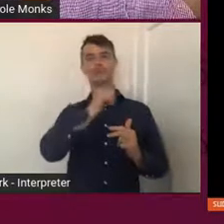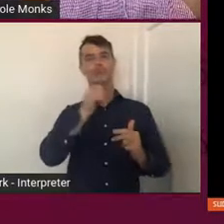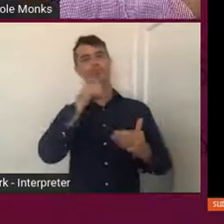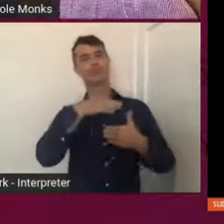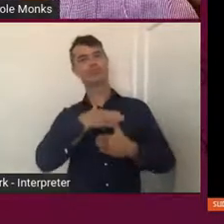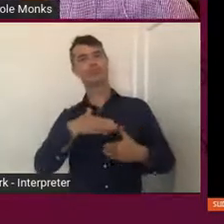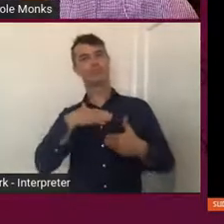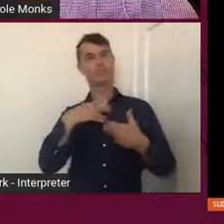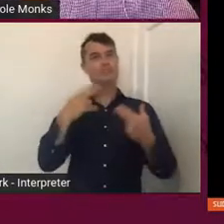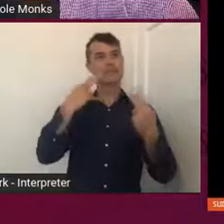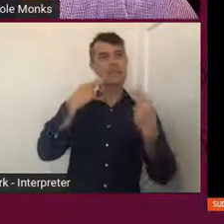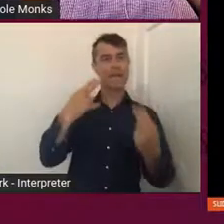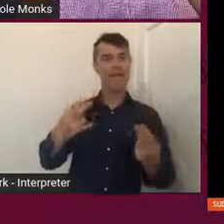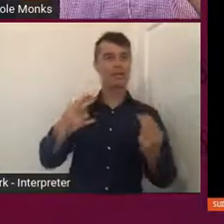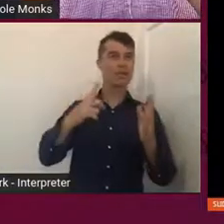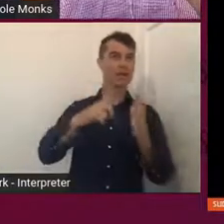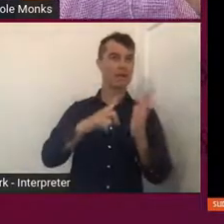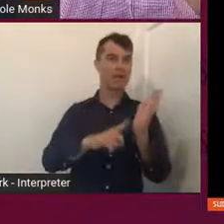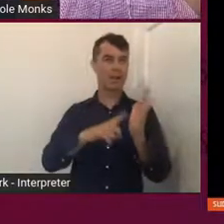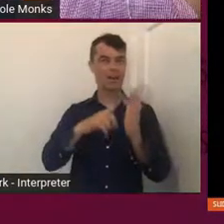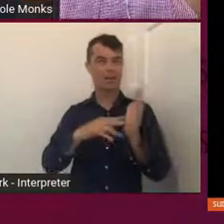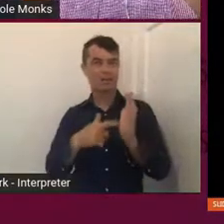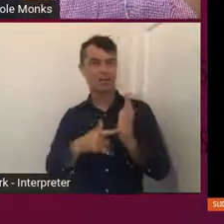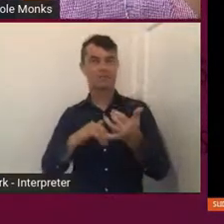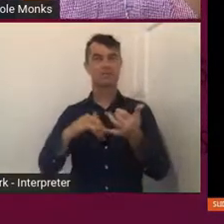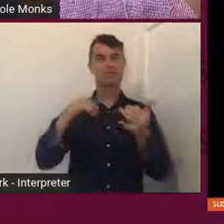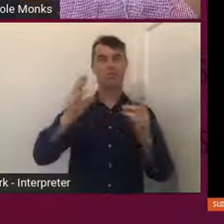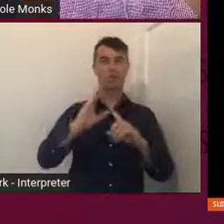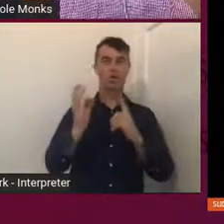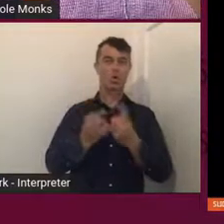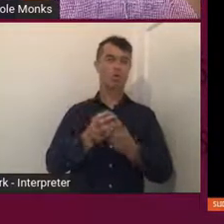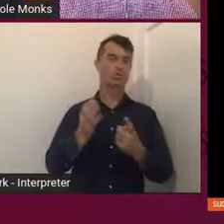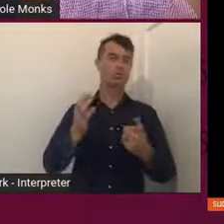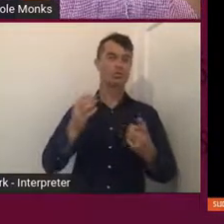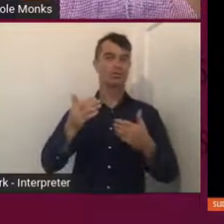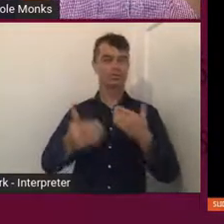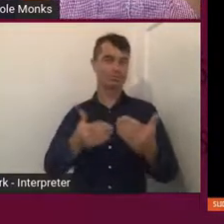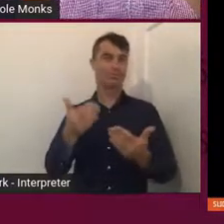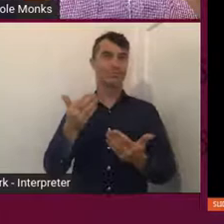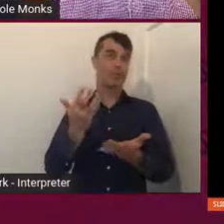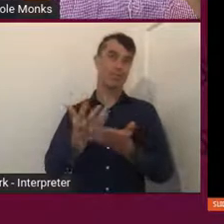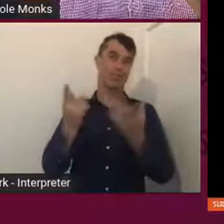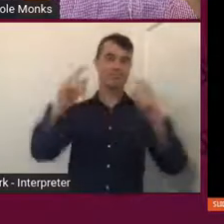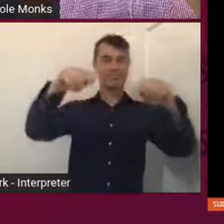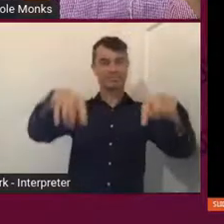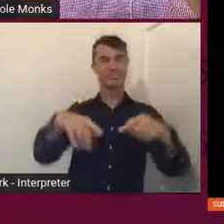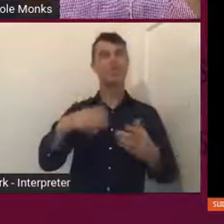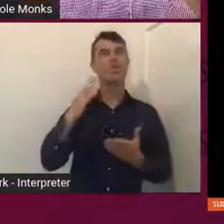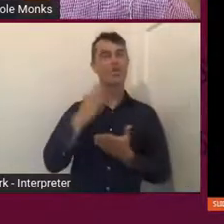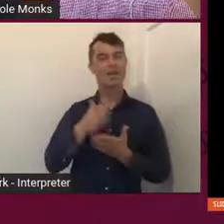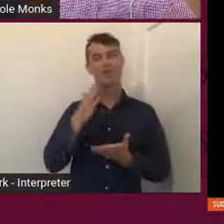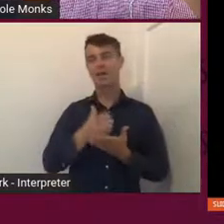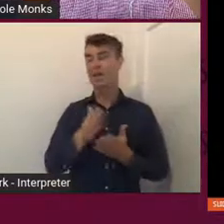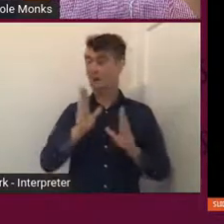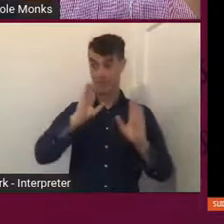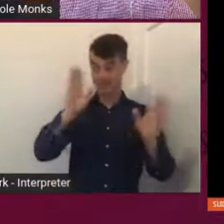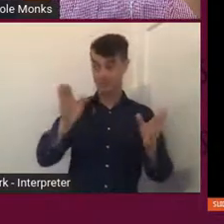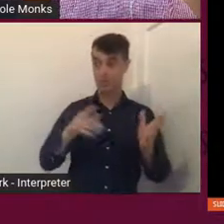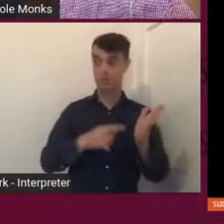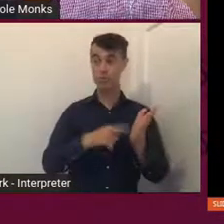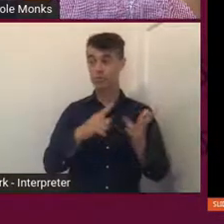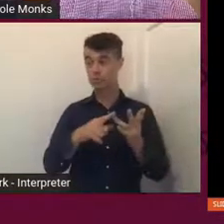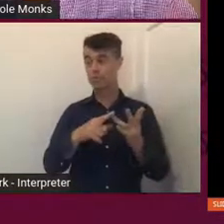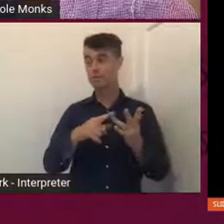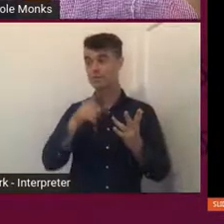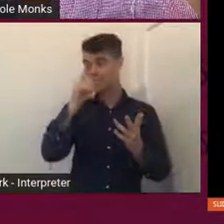and the culture that was being practiced down there. So, yeah, it was really, really amazing to be able